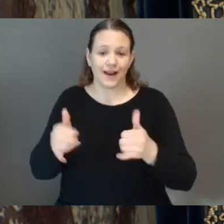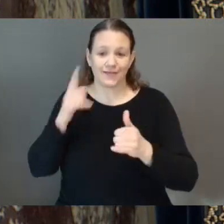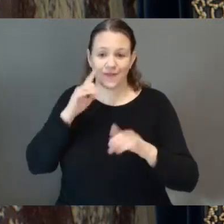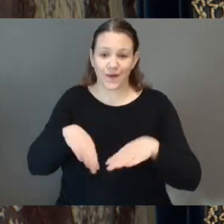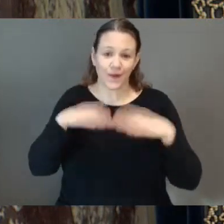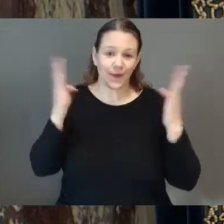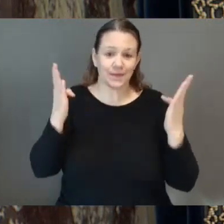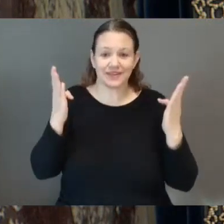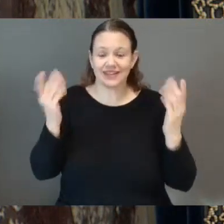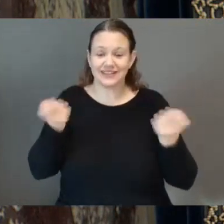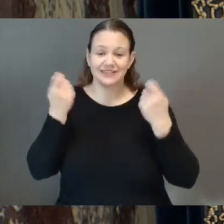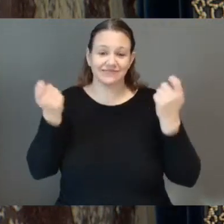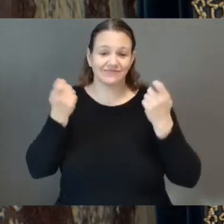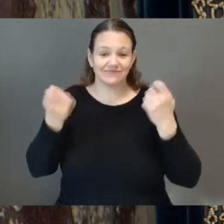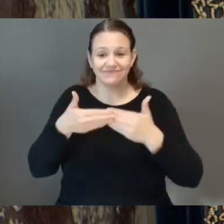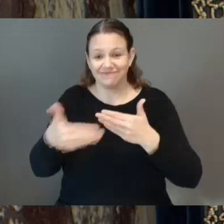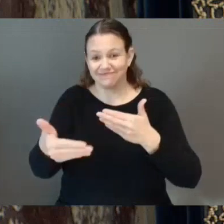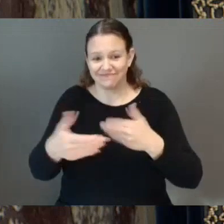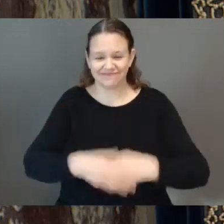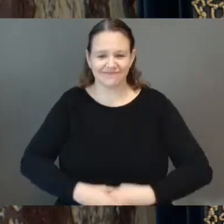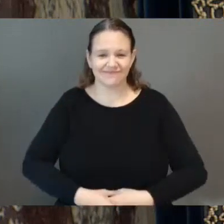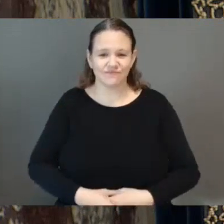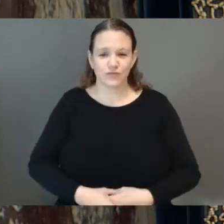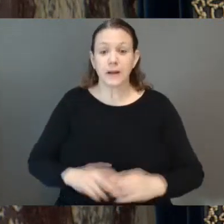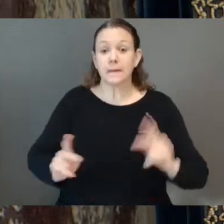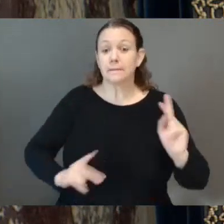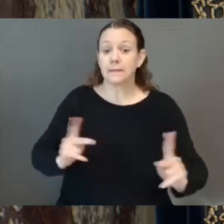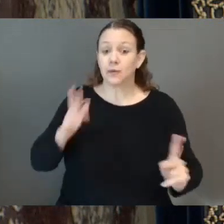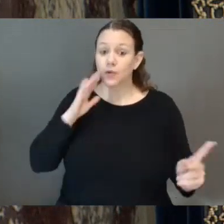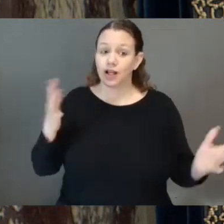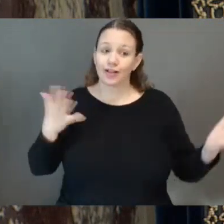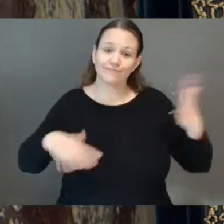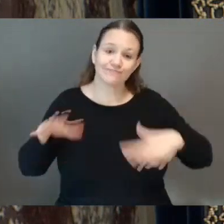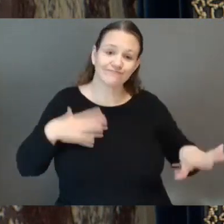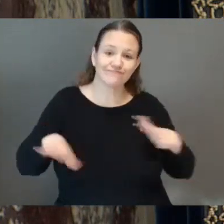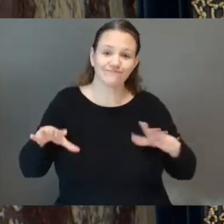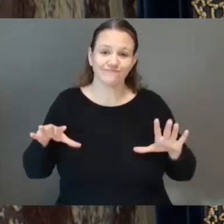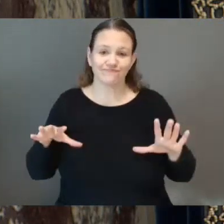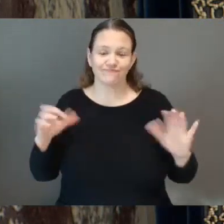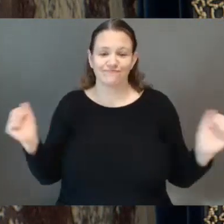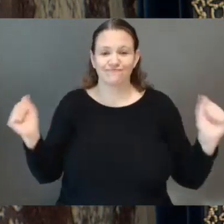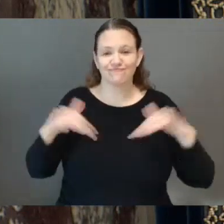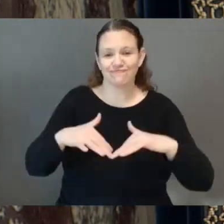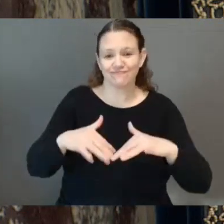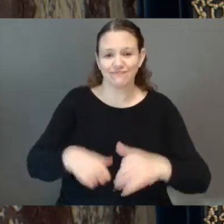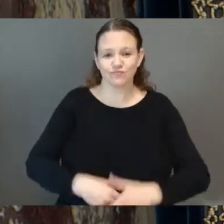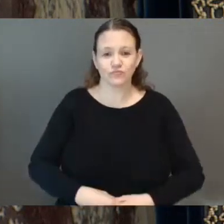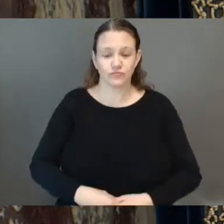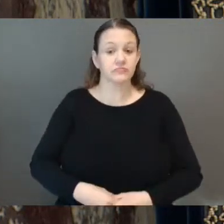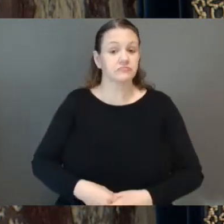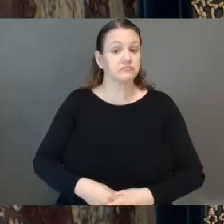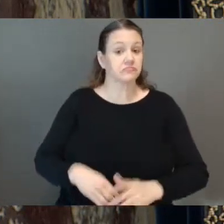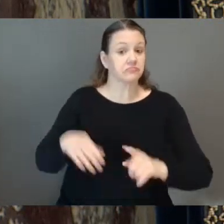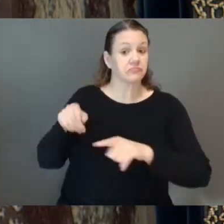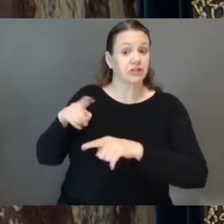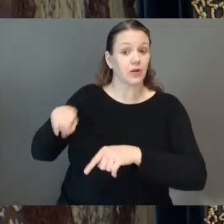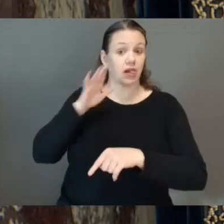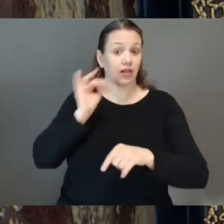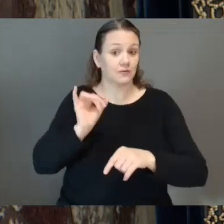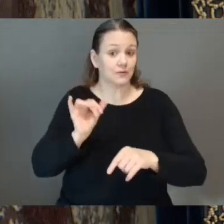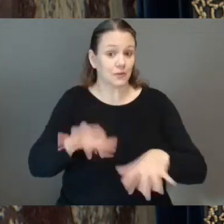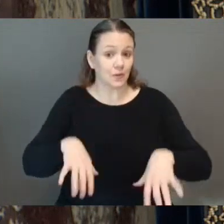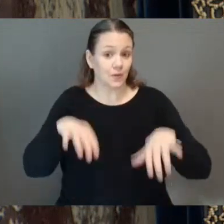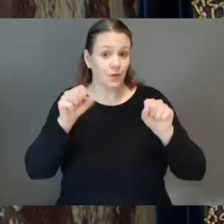unofficial kickoff is the Cloverdale bedraces on the evening of May 16. The